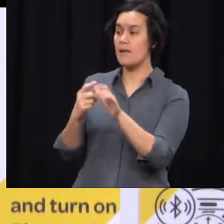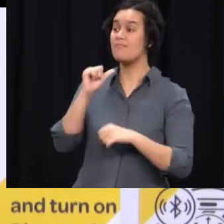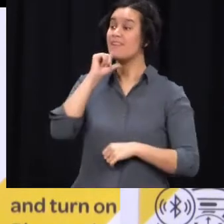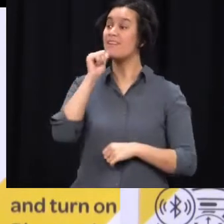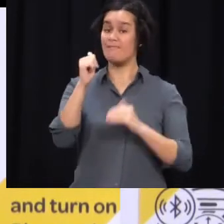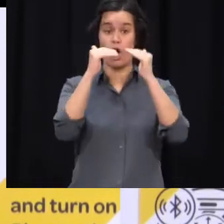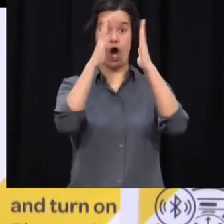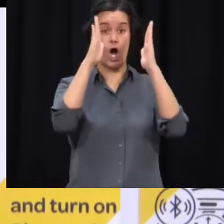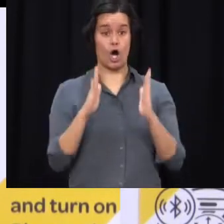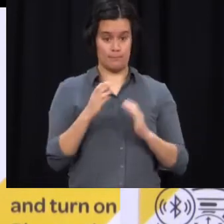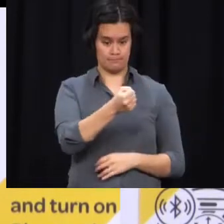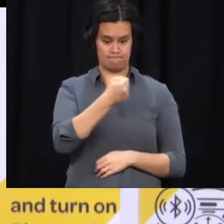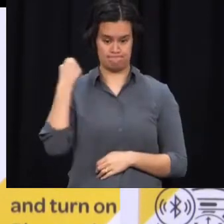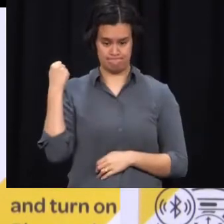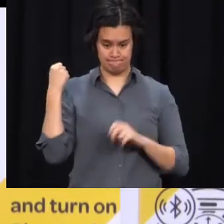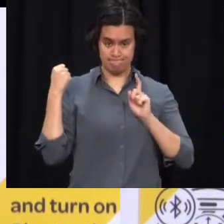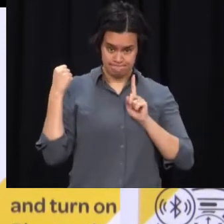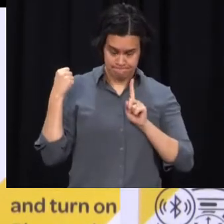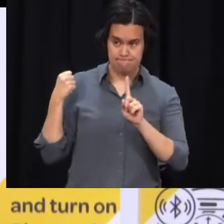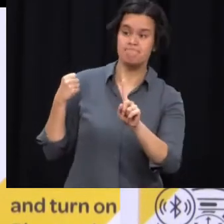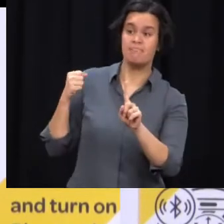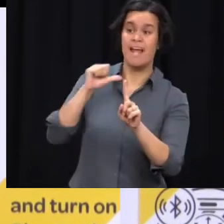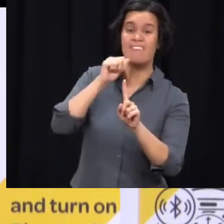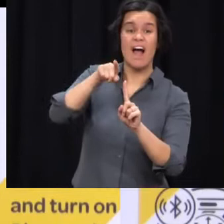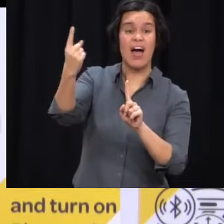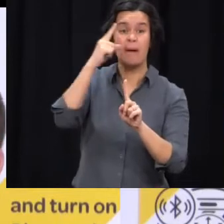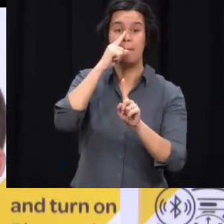And by and large we're seeing good compliance with that.